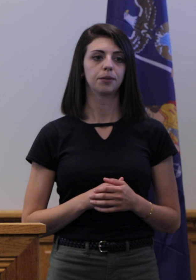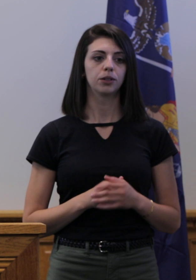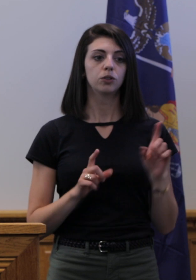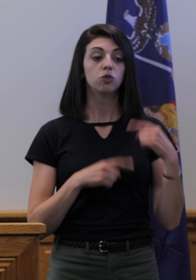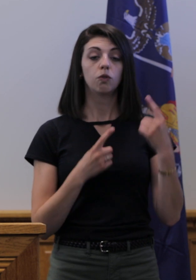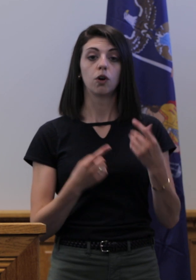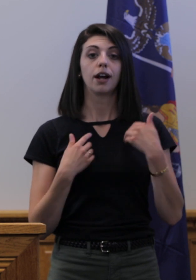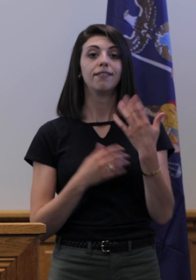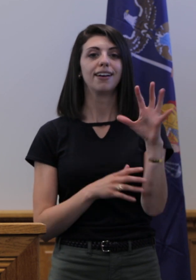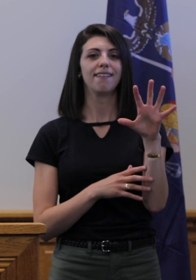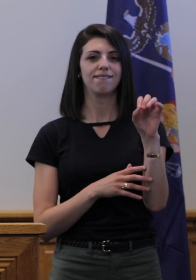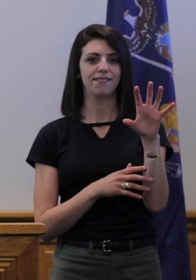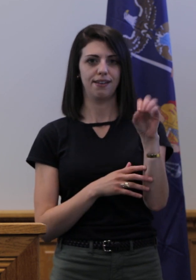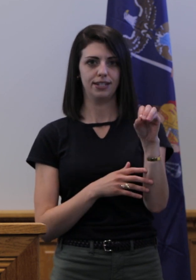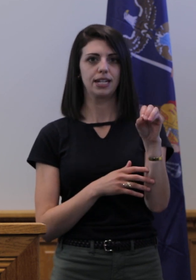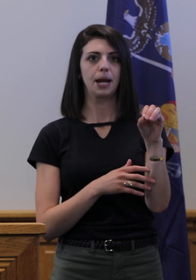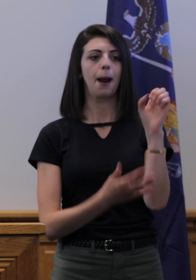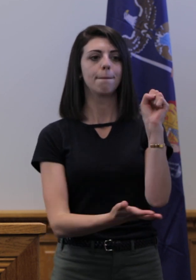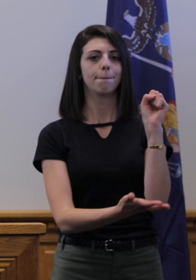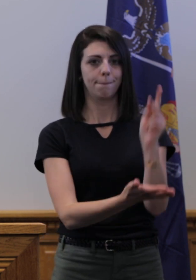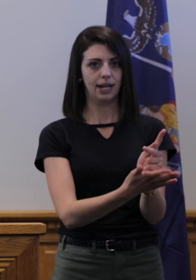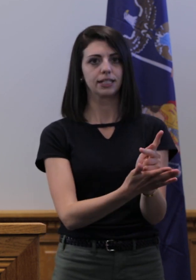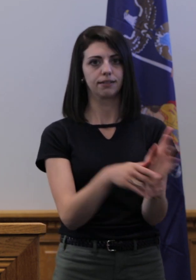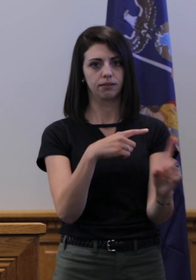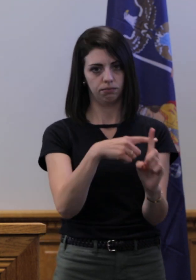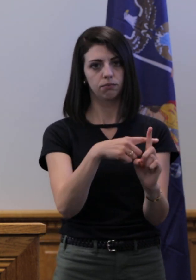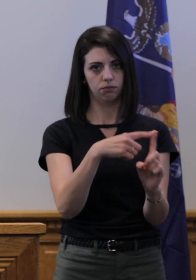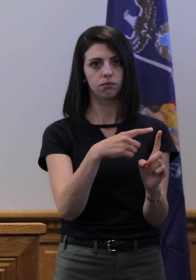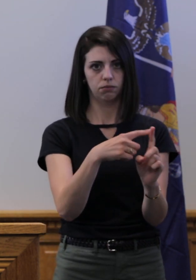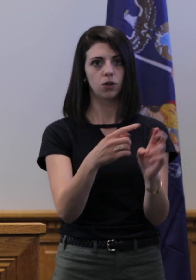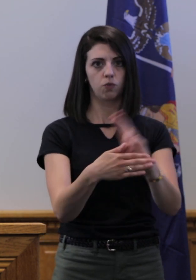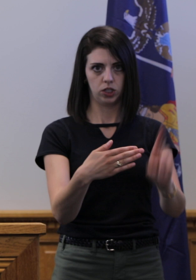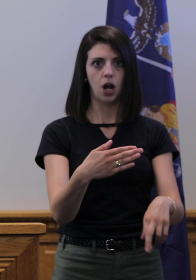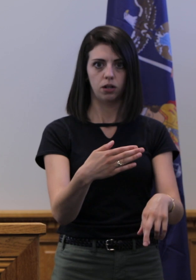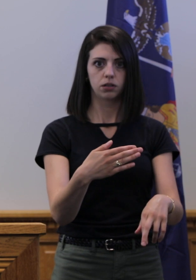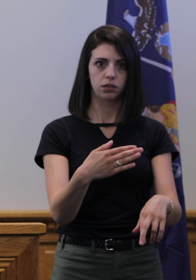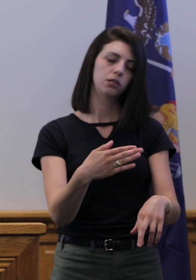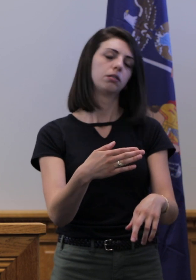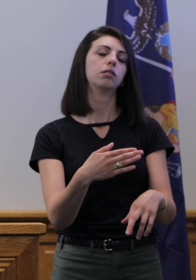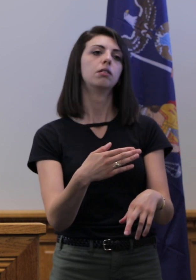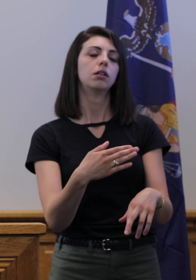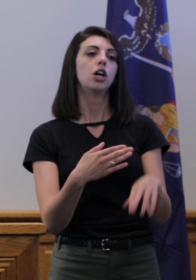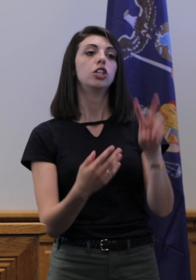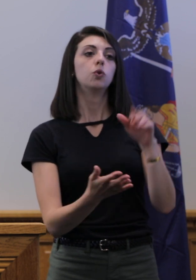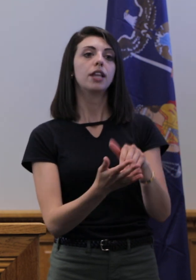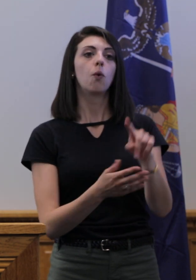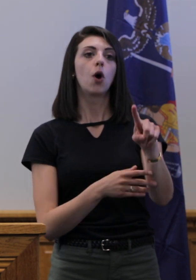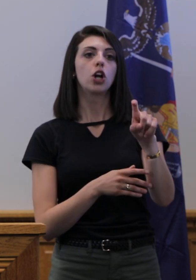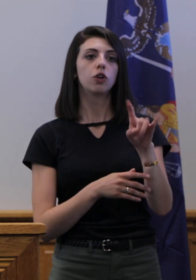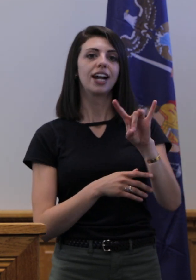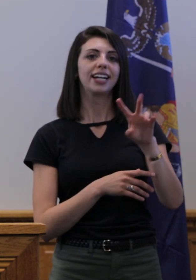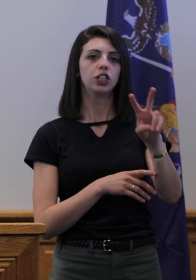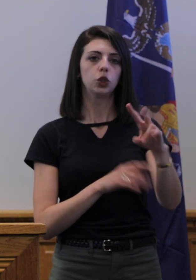we have received 50 positive antibody tests back and 2,182